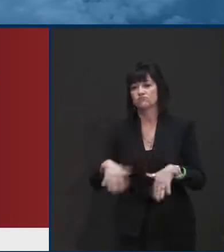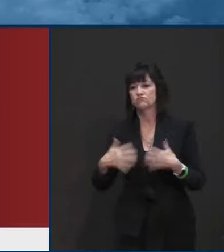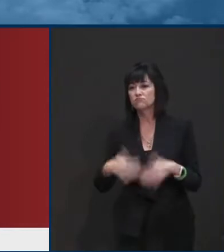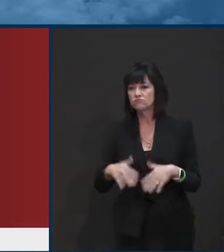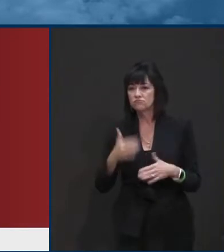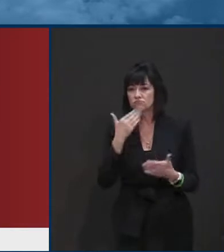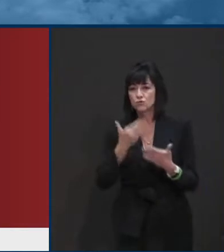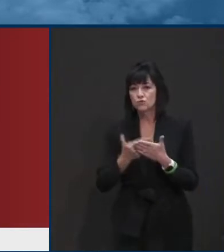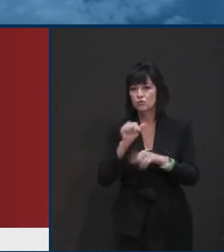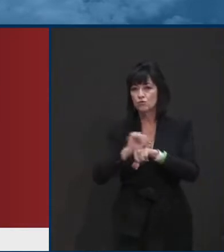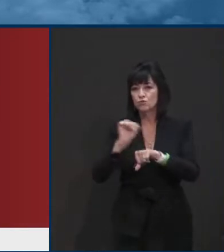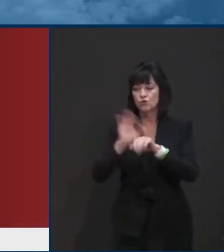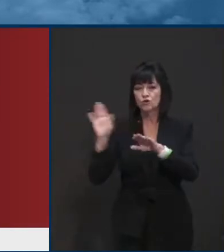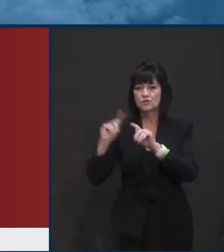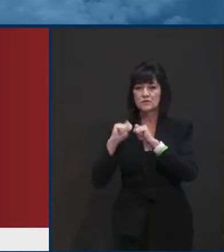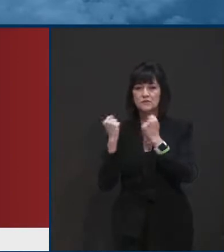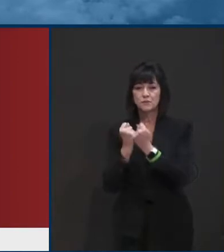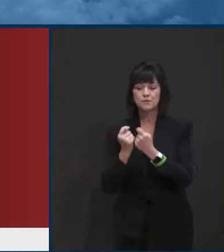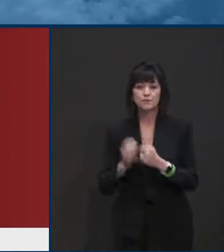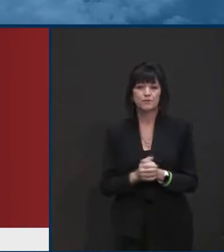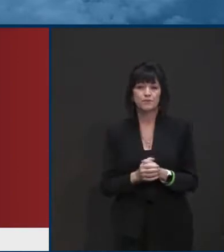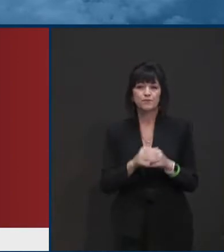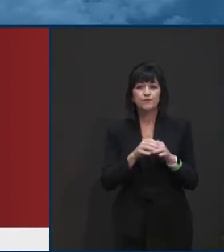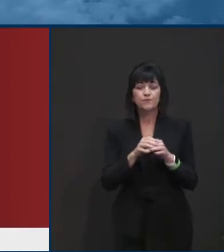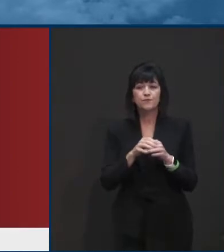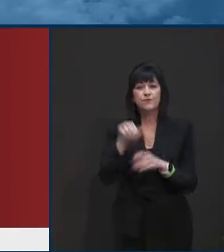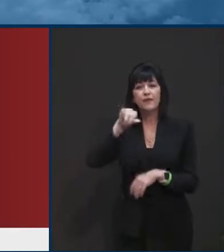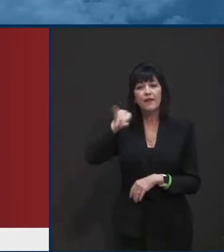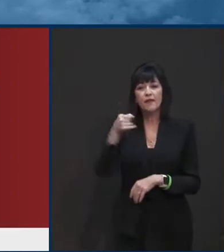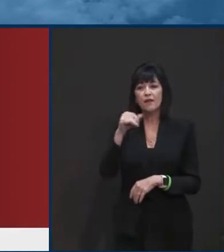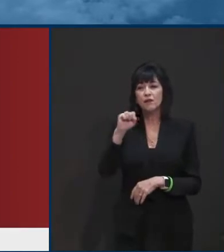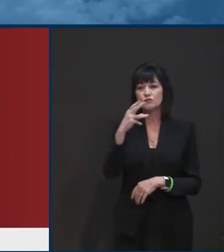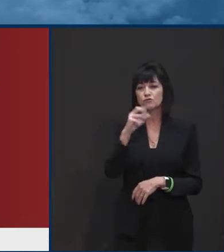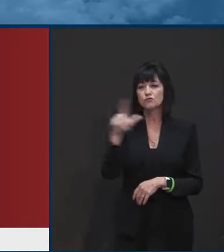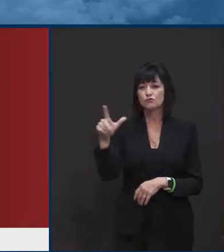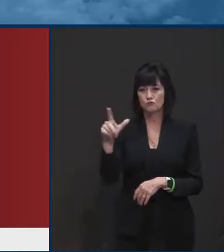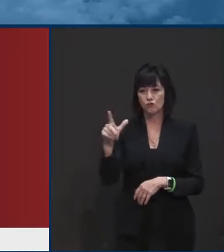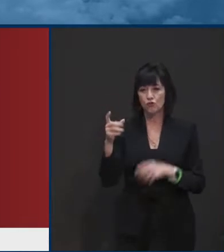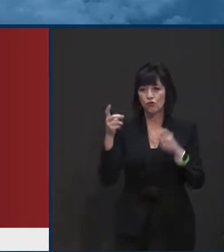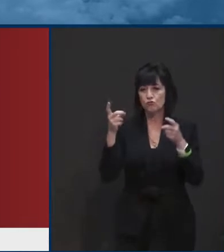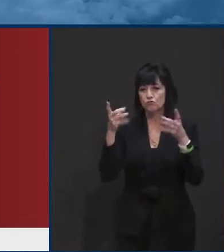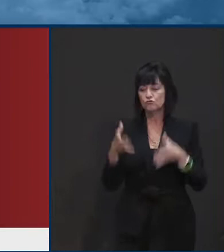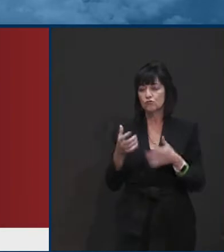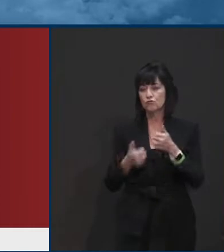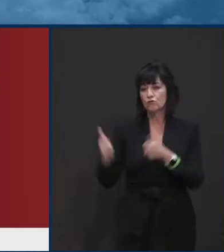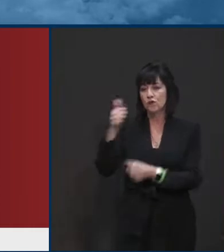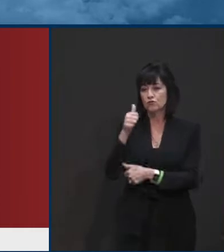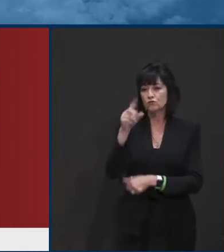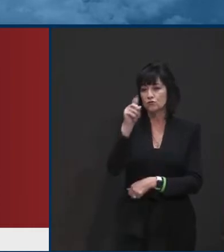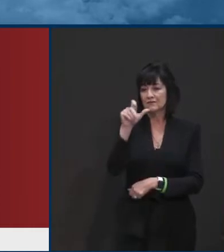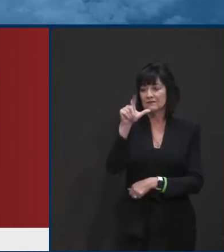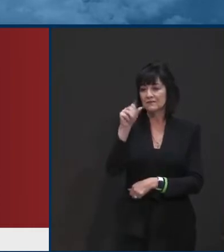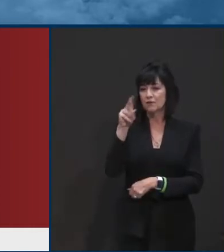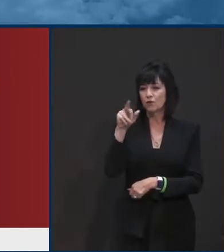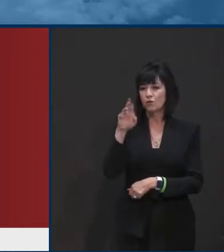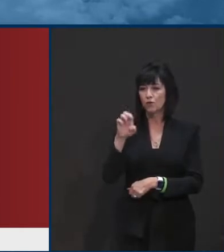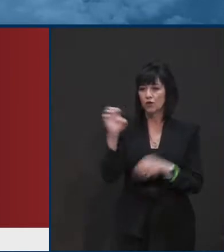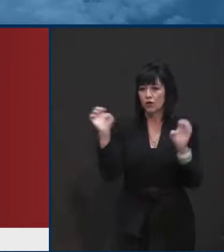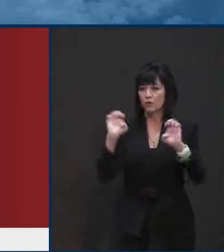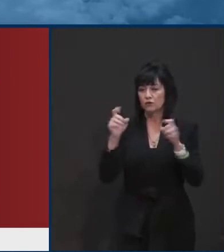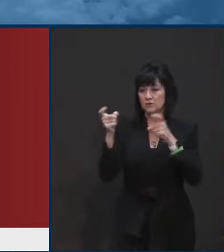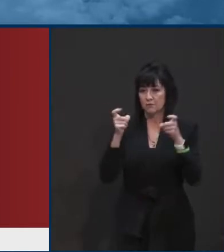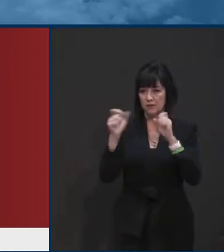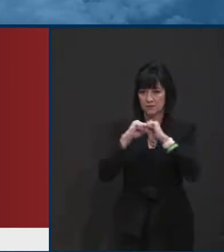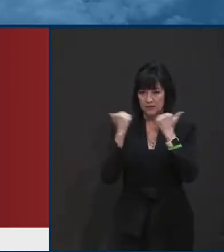And we're also joined by A.J. Schall, who's the Director of the Delaware Emergency Management Agency. A.J., thank you for